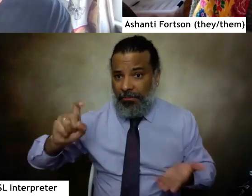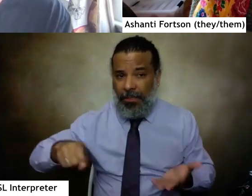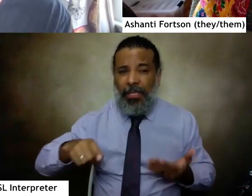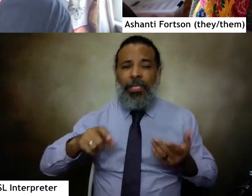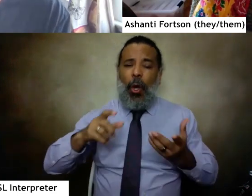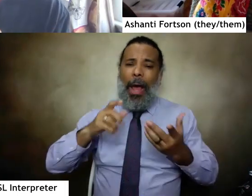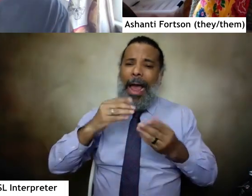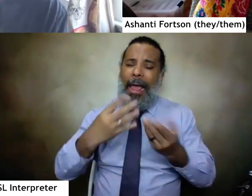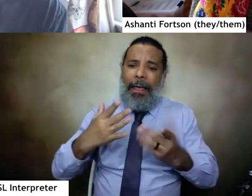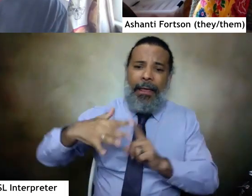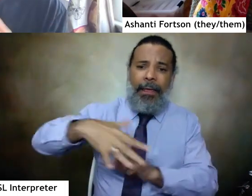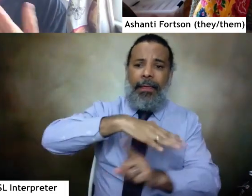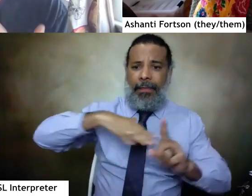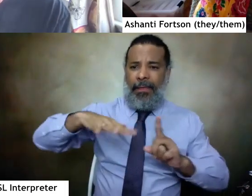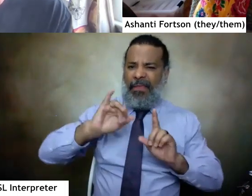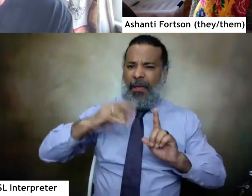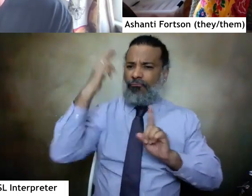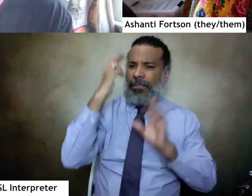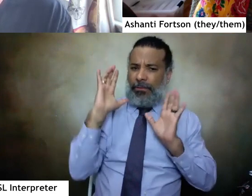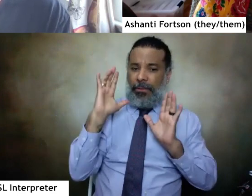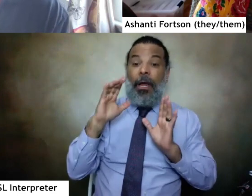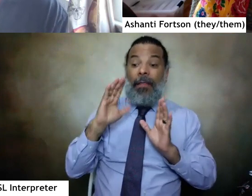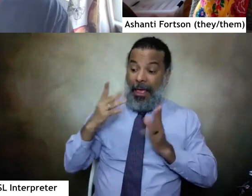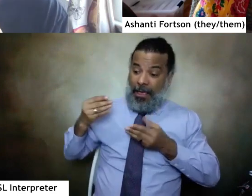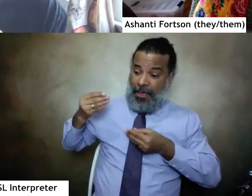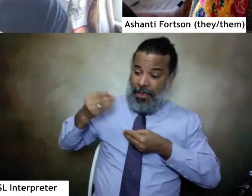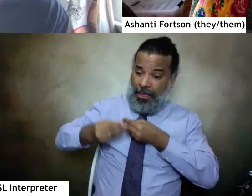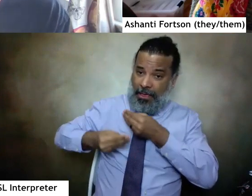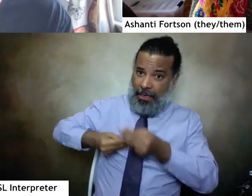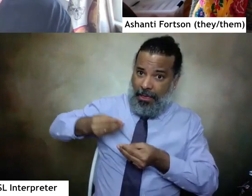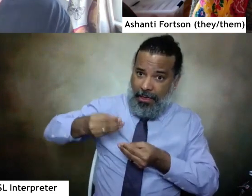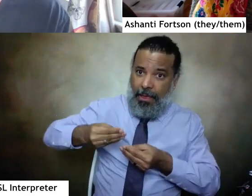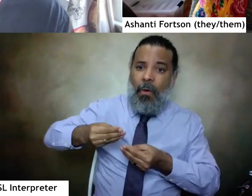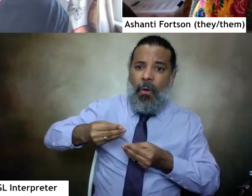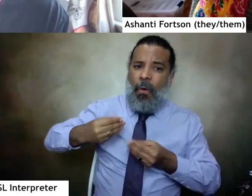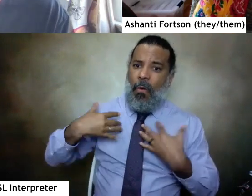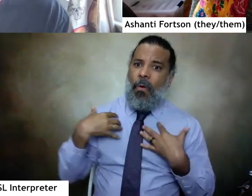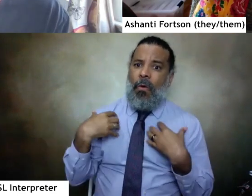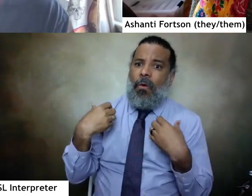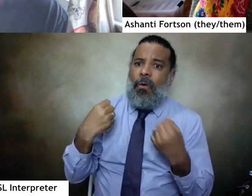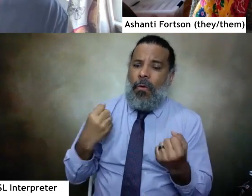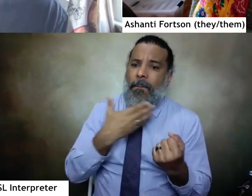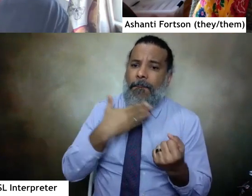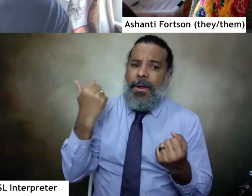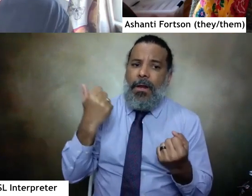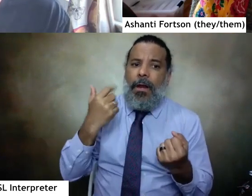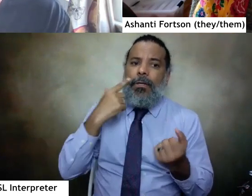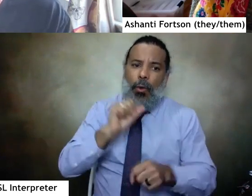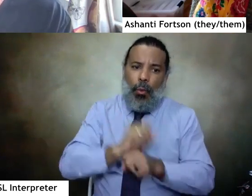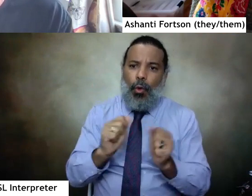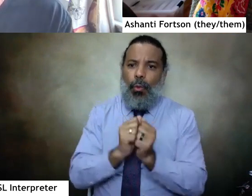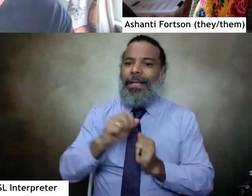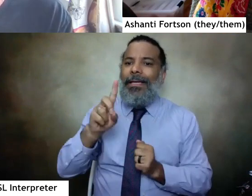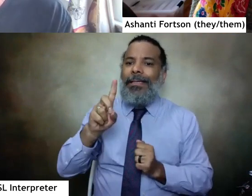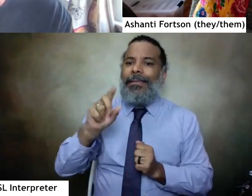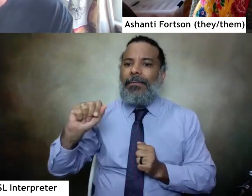context. Given this legacy, it's been incredibly healing for me to work with disability justice